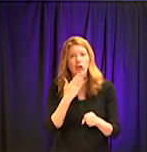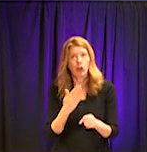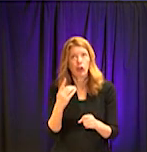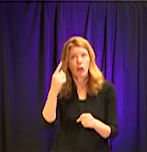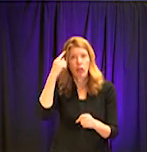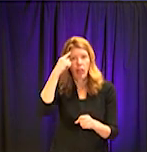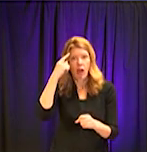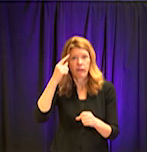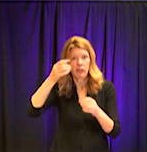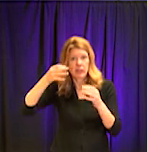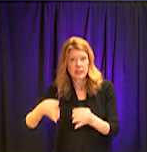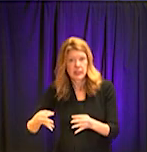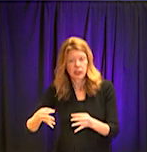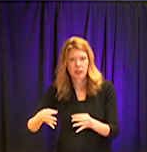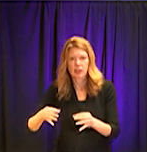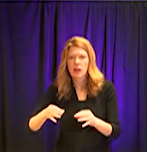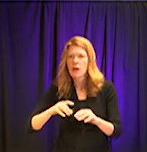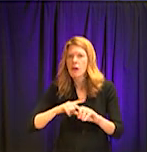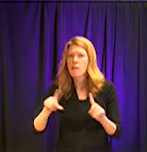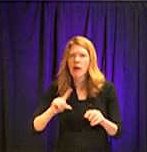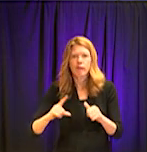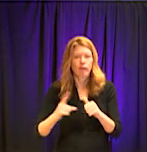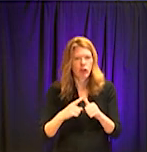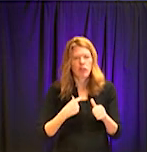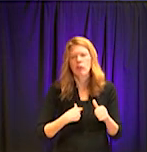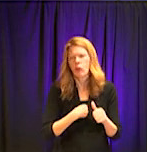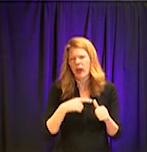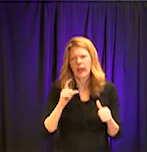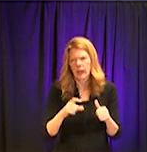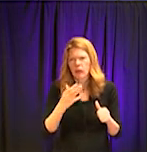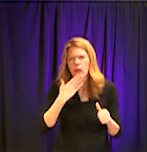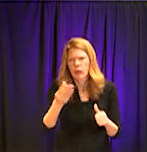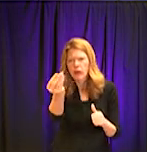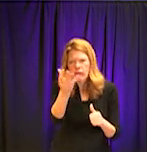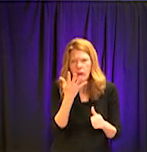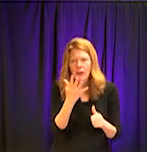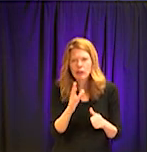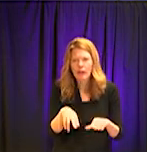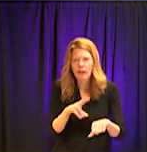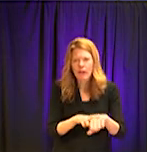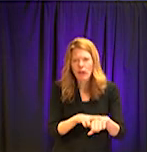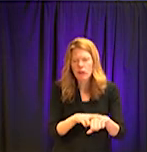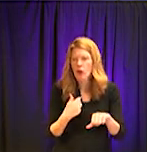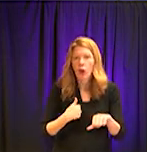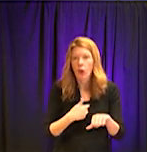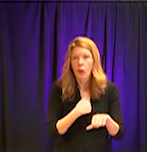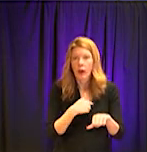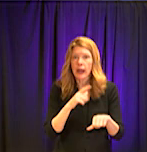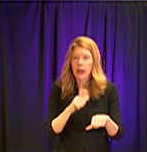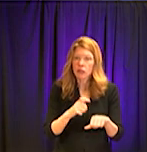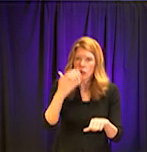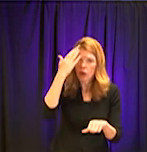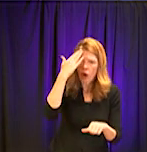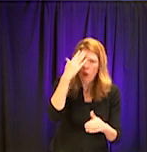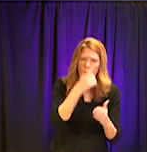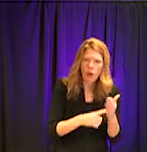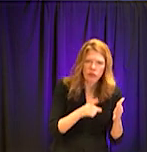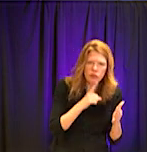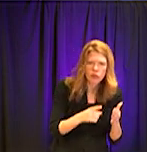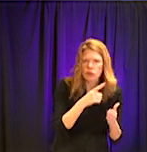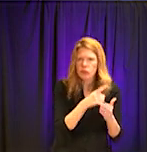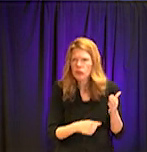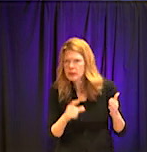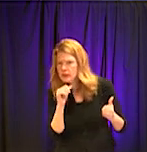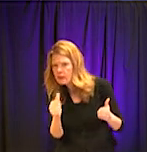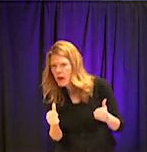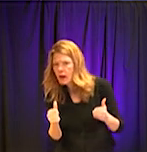good information. That's our best tool in this crisis. And all of the information that you're